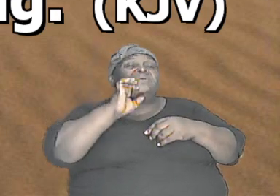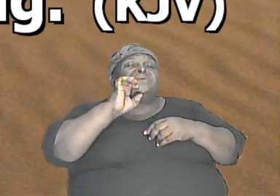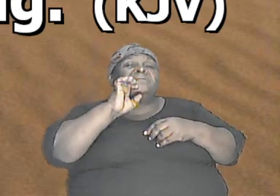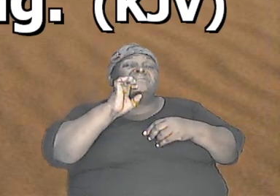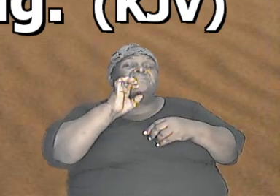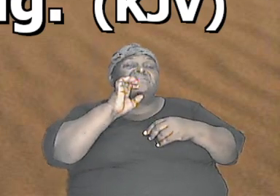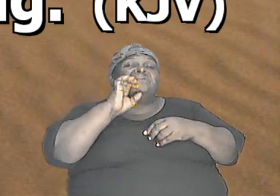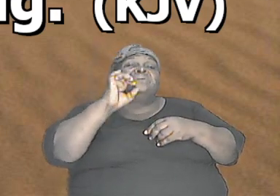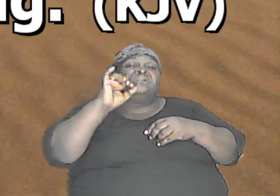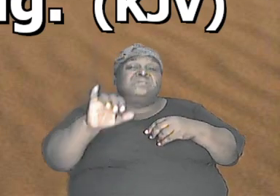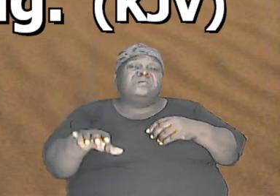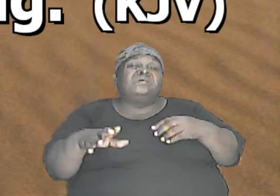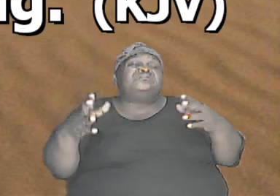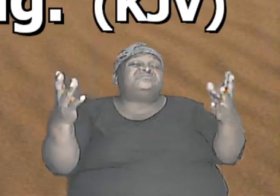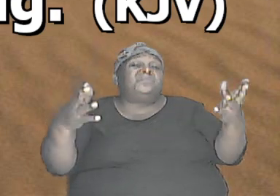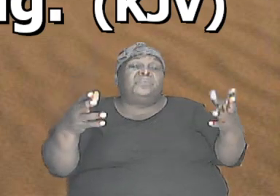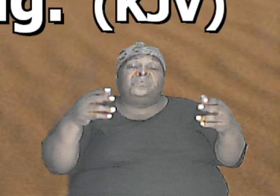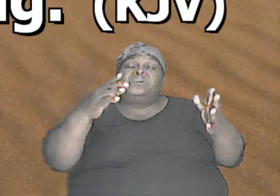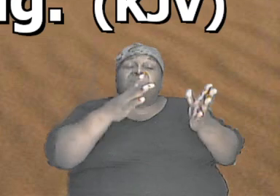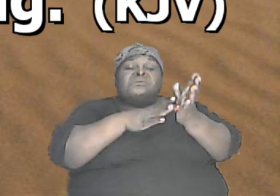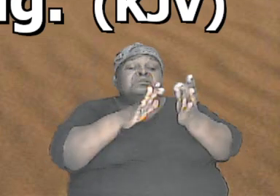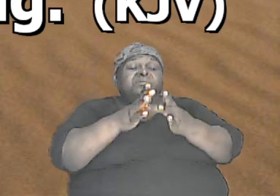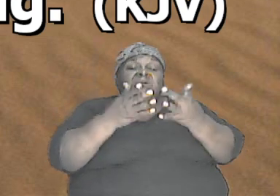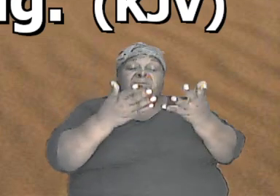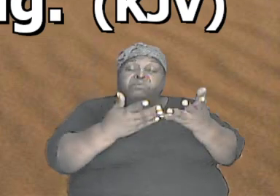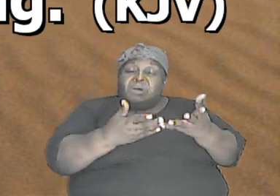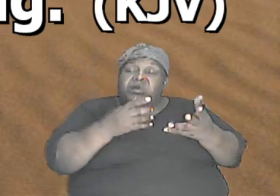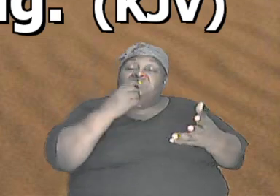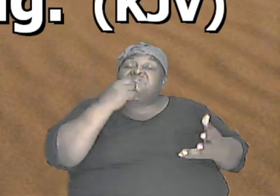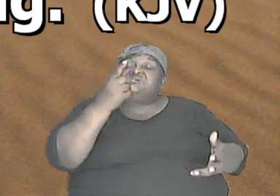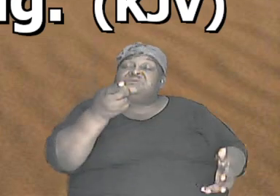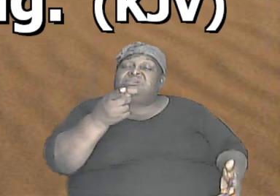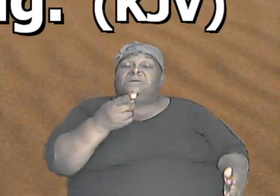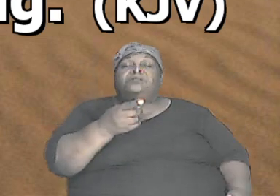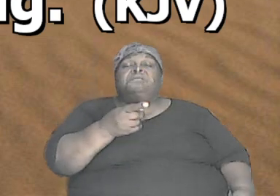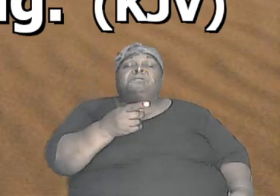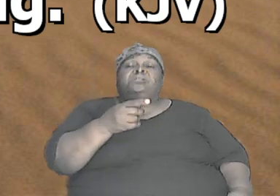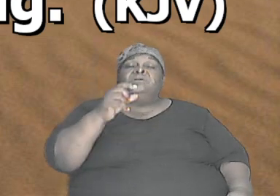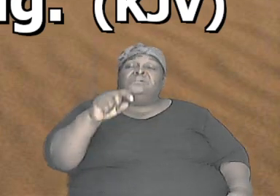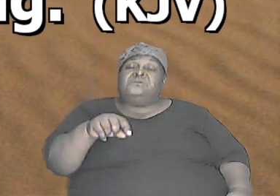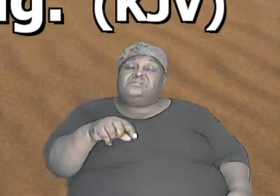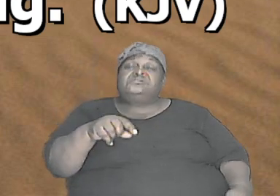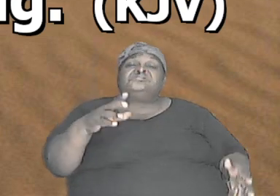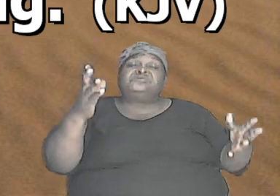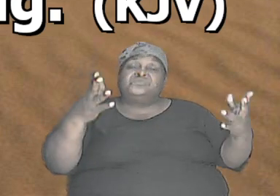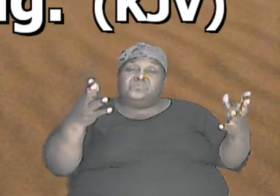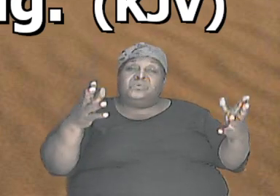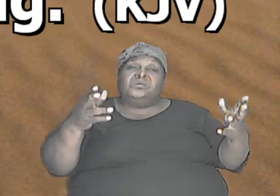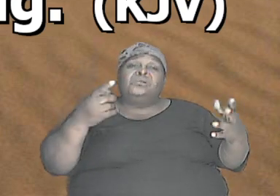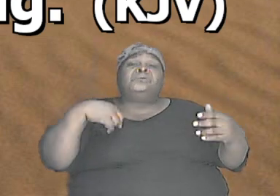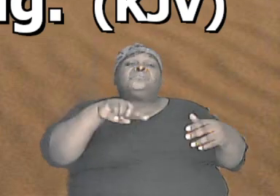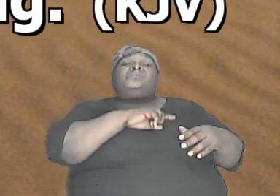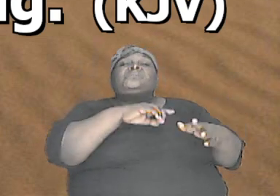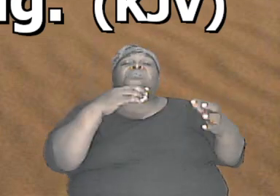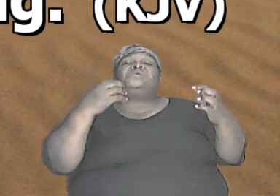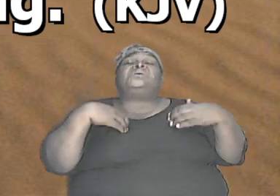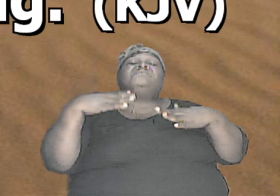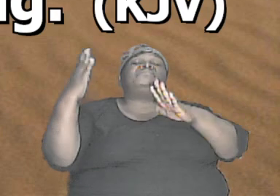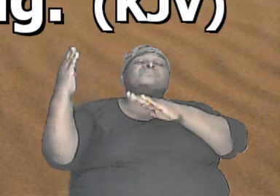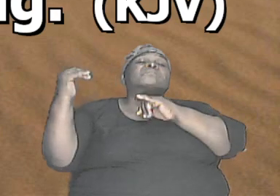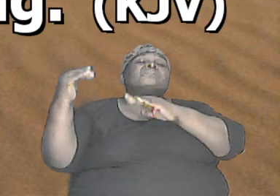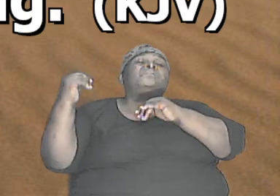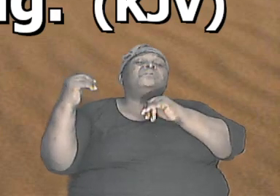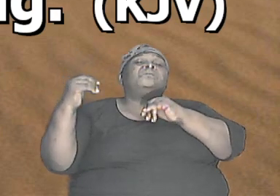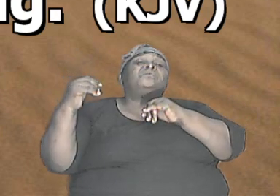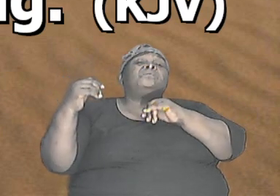this is what the Bible have just said and this is what we have to accept whether we